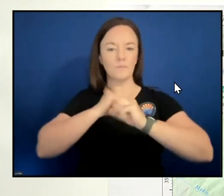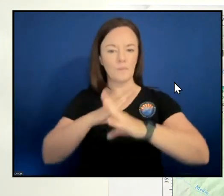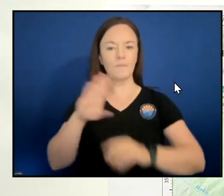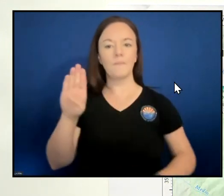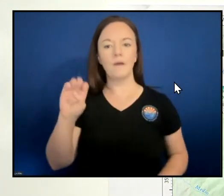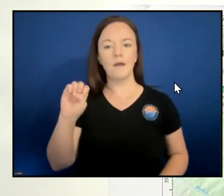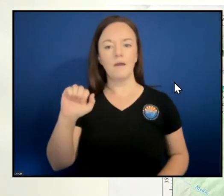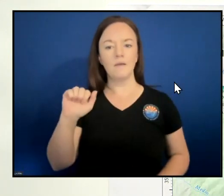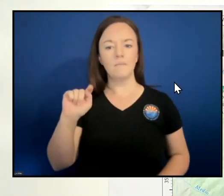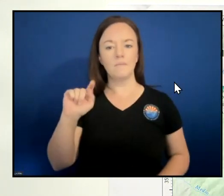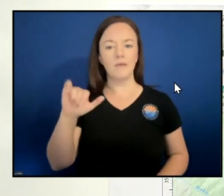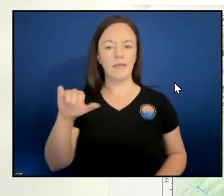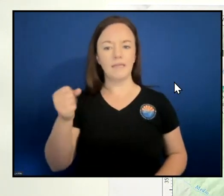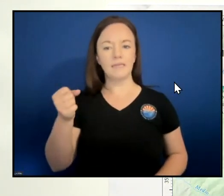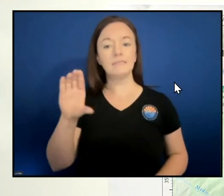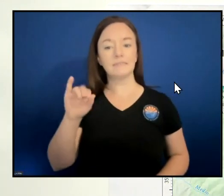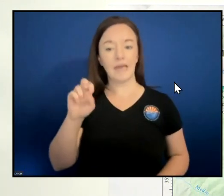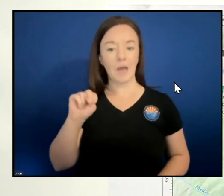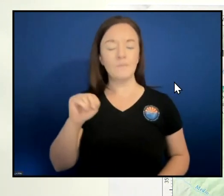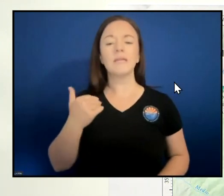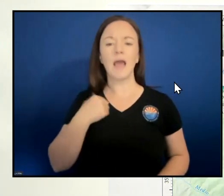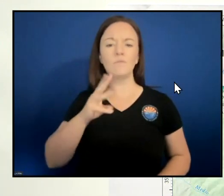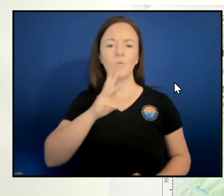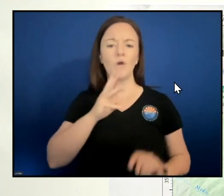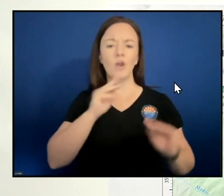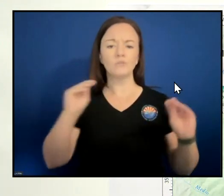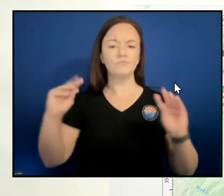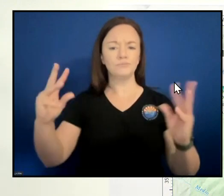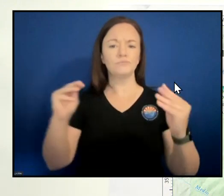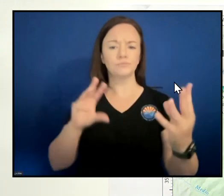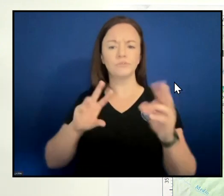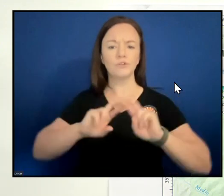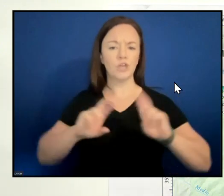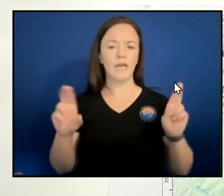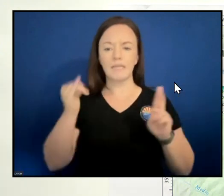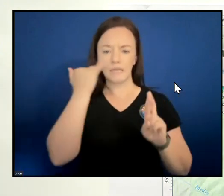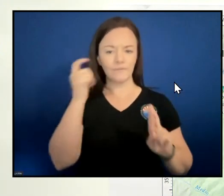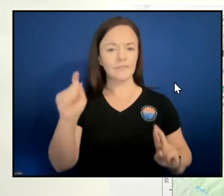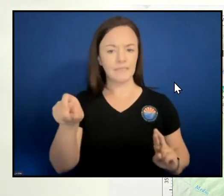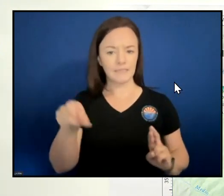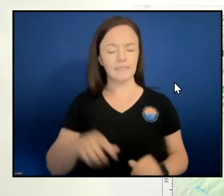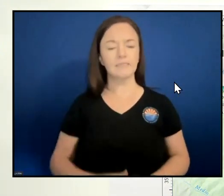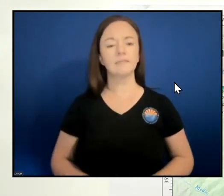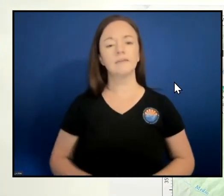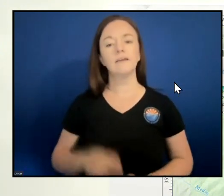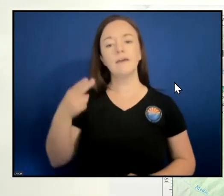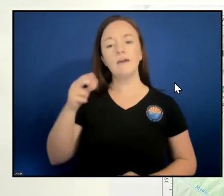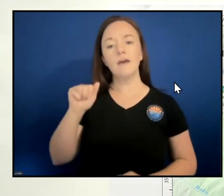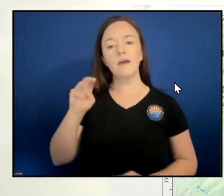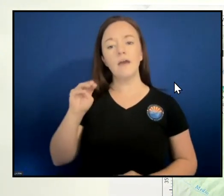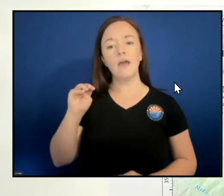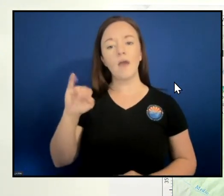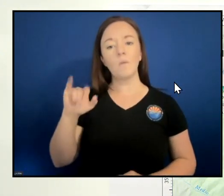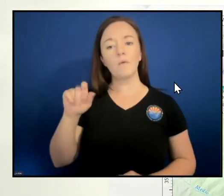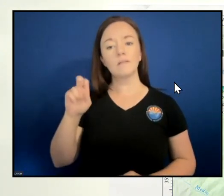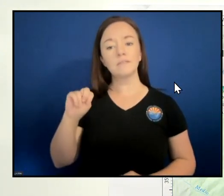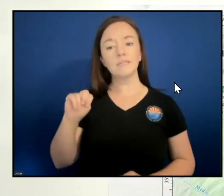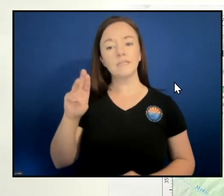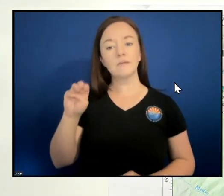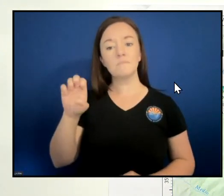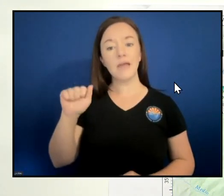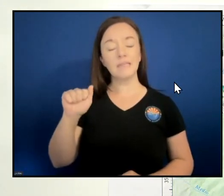sprinklers set up there ready to take action if necessary. We continue to hold the Hamilton Mesa trail south